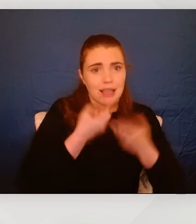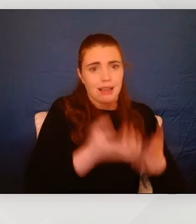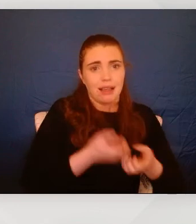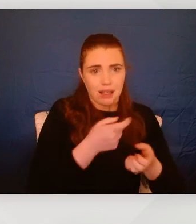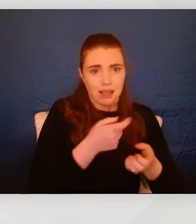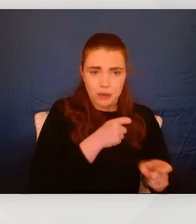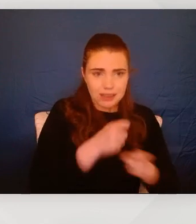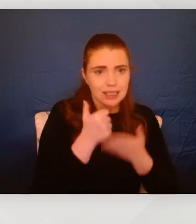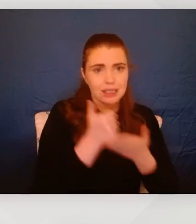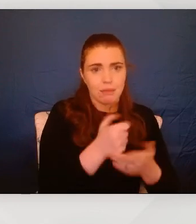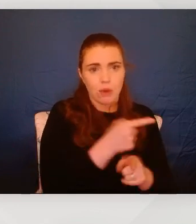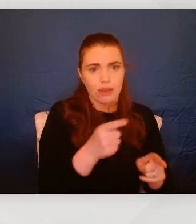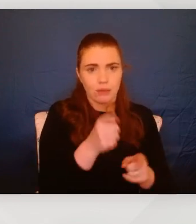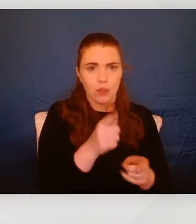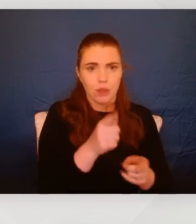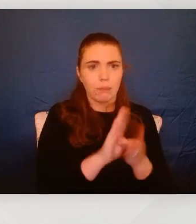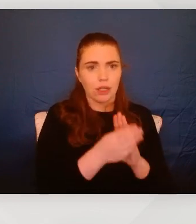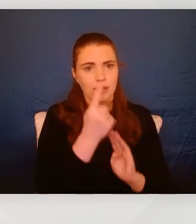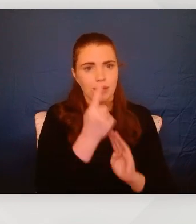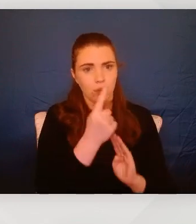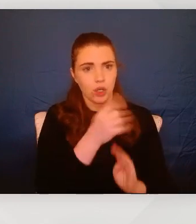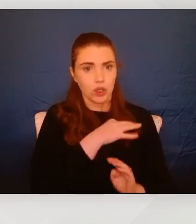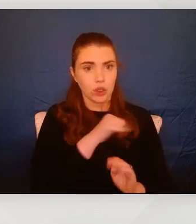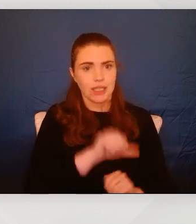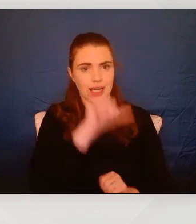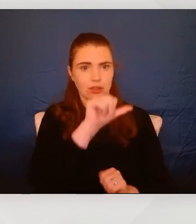become that one good adult that Jigsaw has promoted so well.